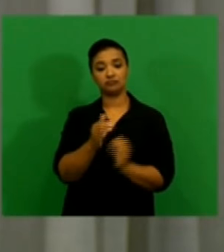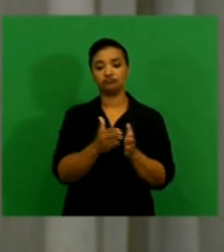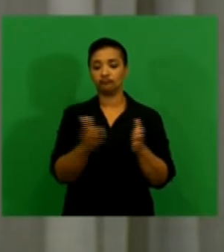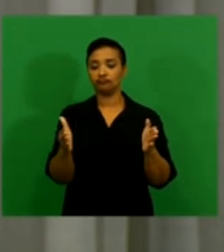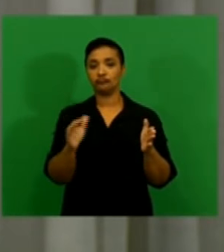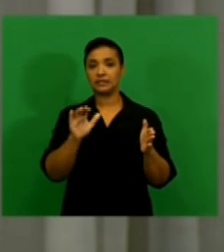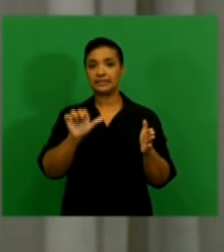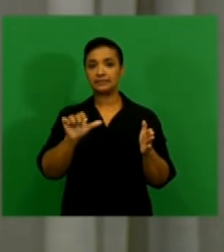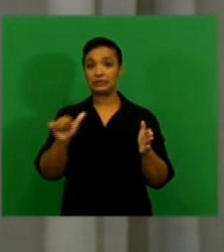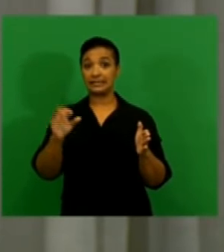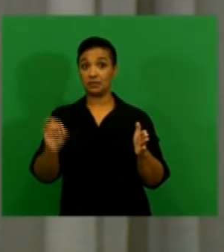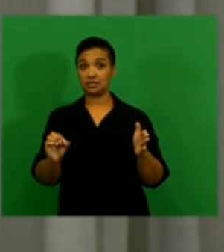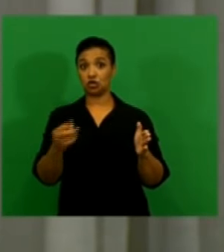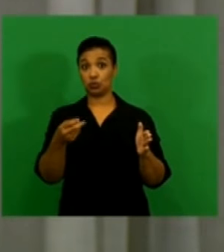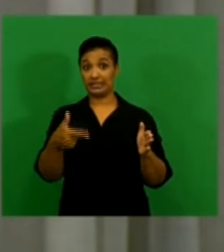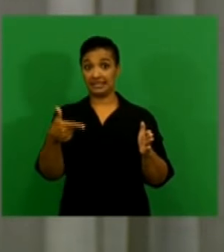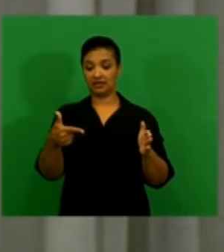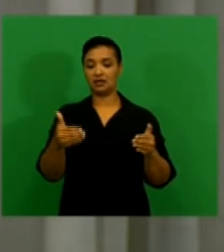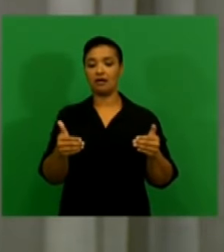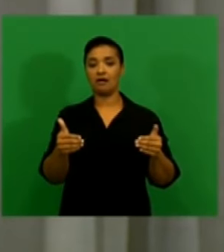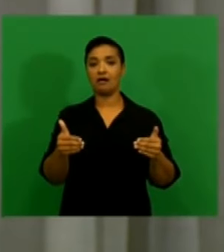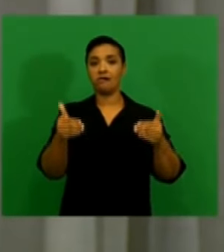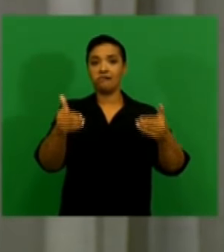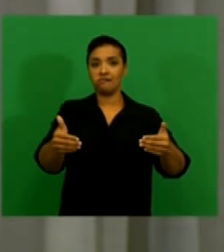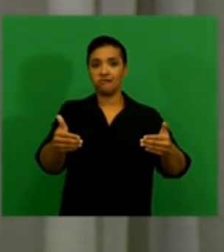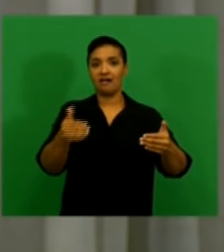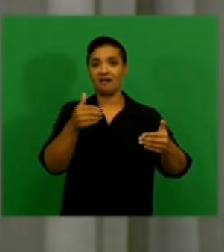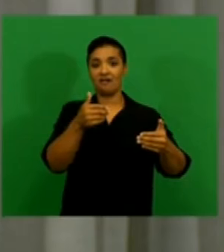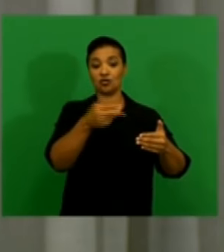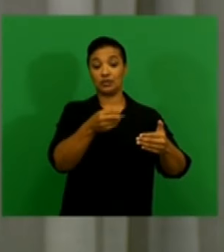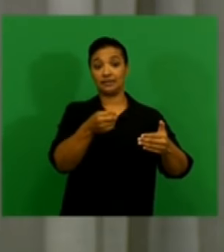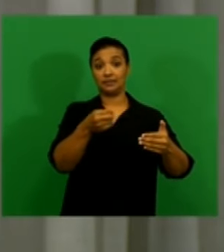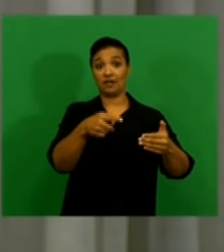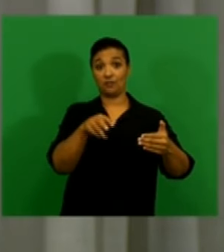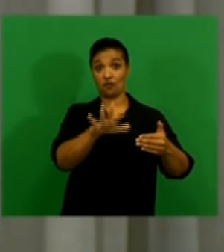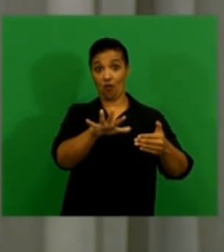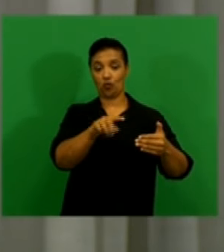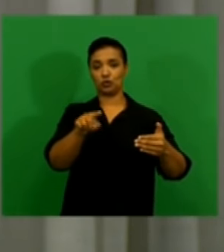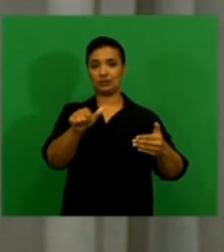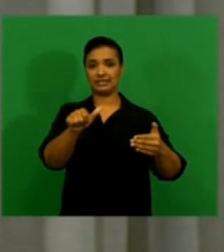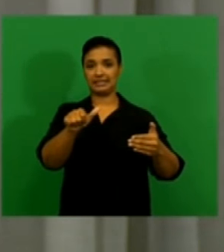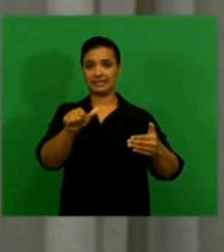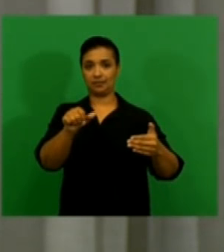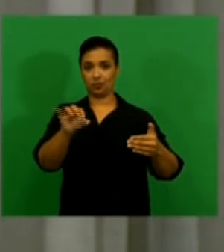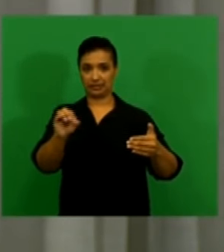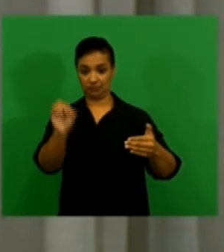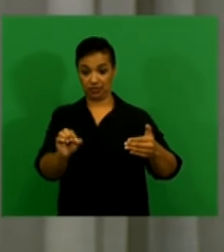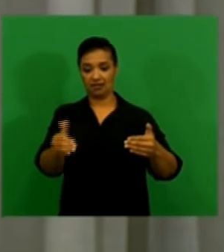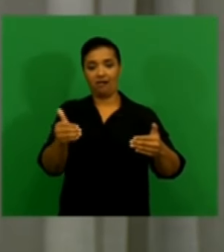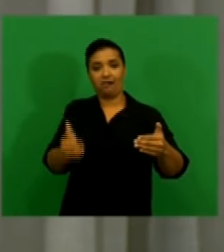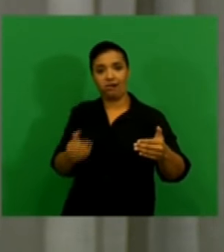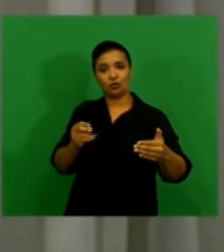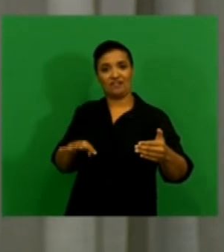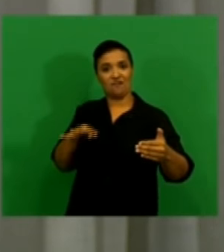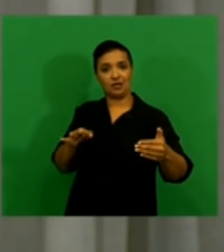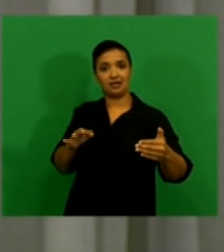2017 and from 5.4% to 6% for 2018. The outcome may have